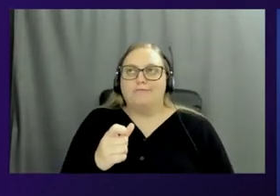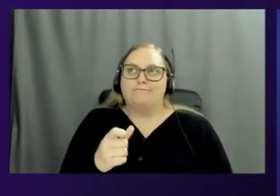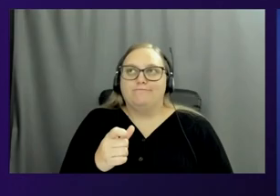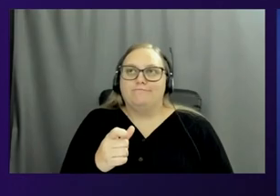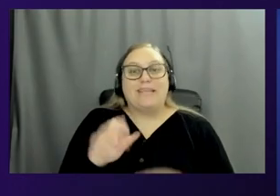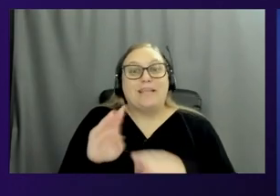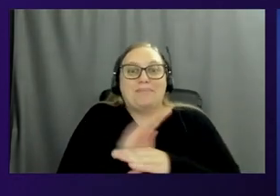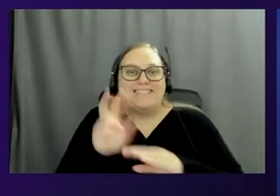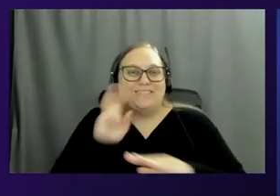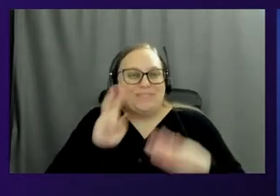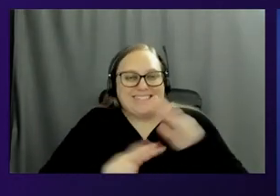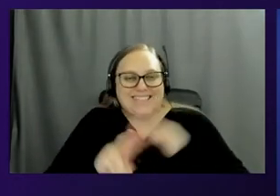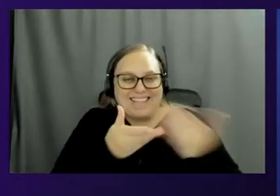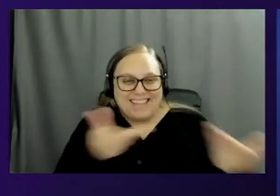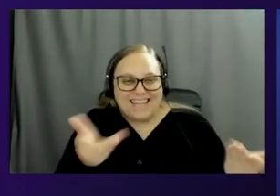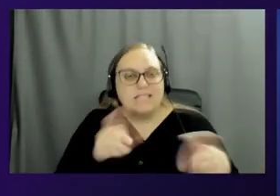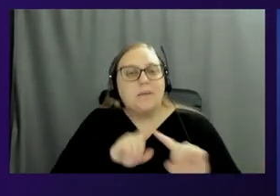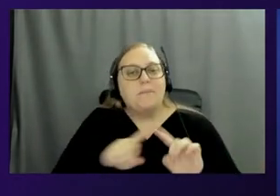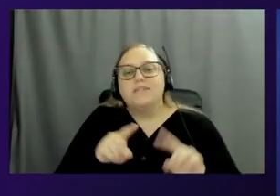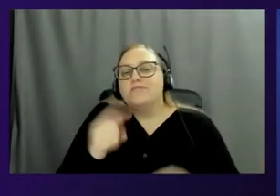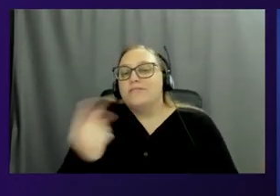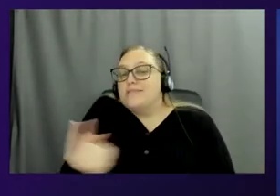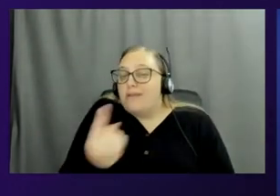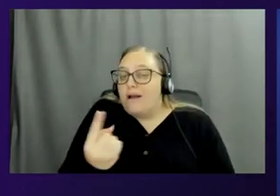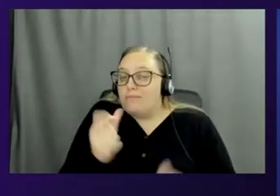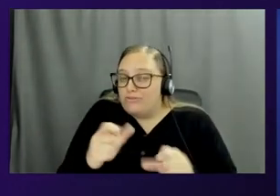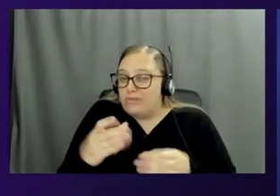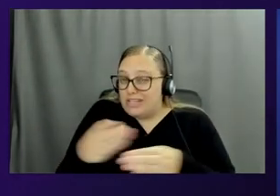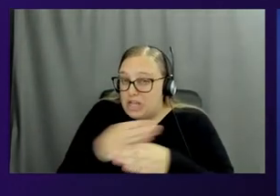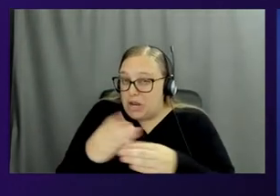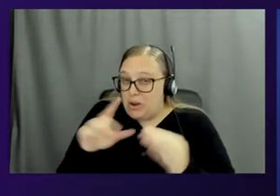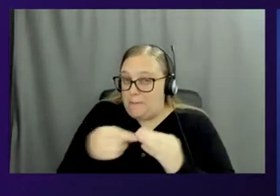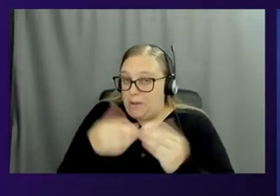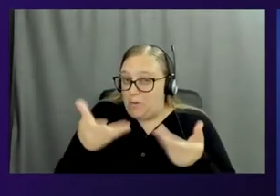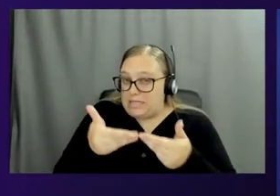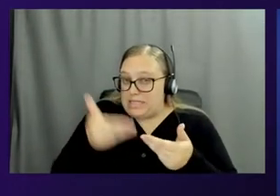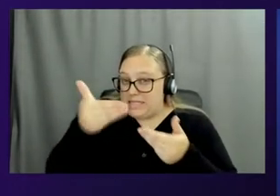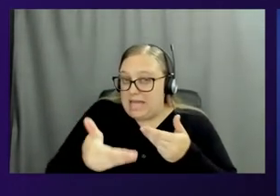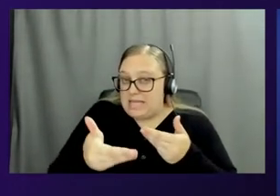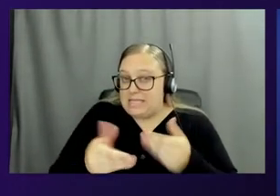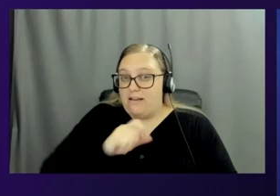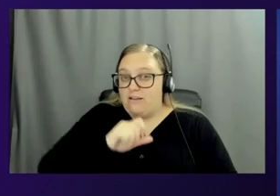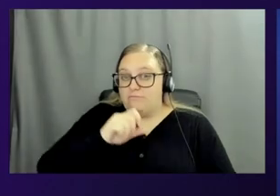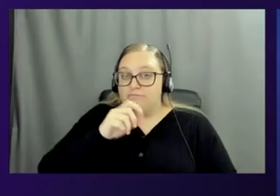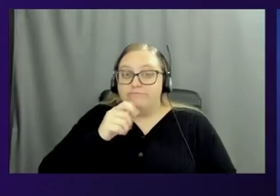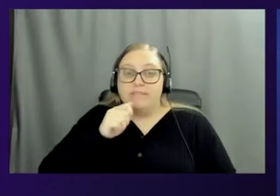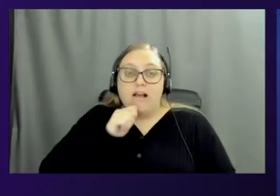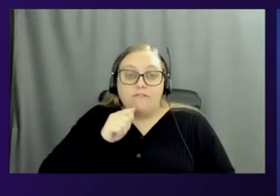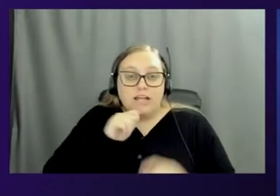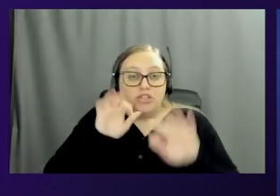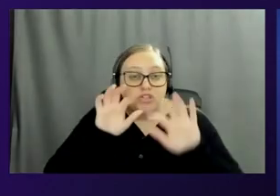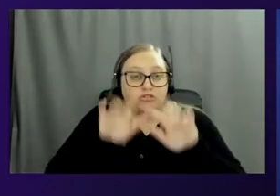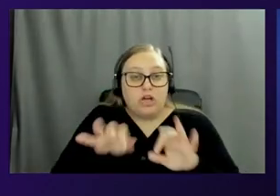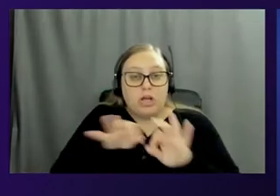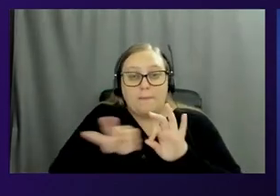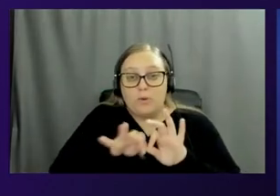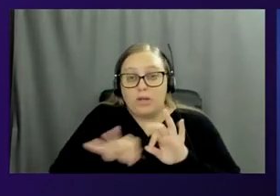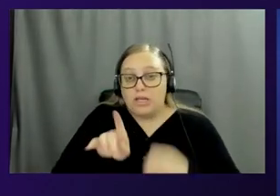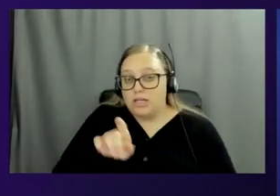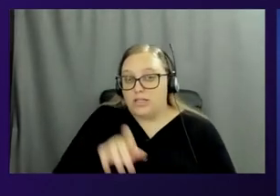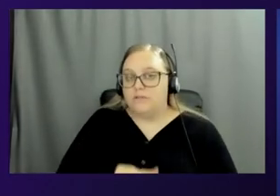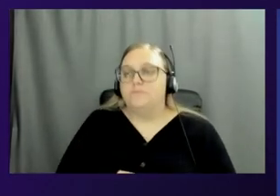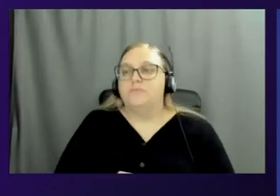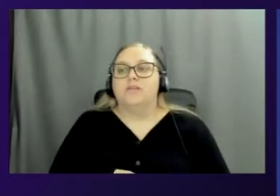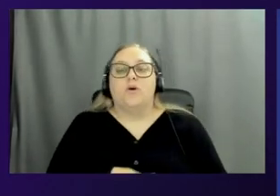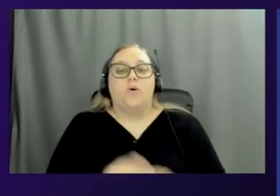but is there anything we can share about what's coming next in confidential computing? I think if we're to think about Nitro